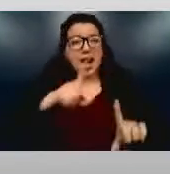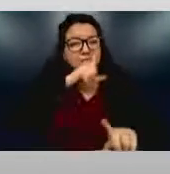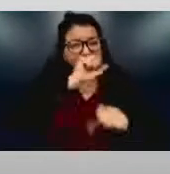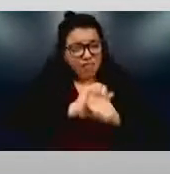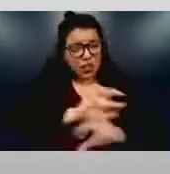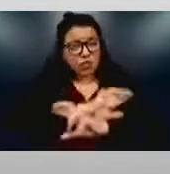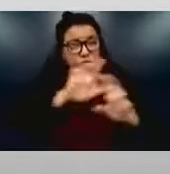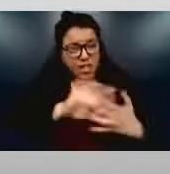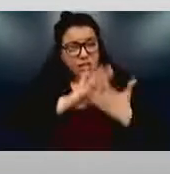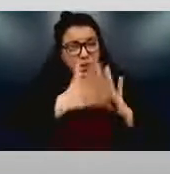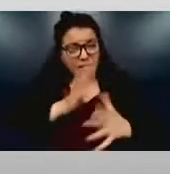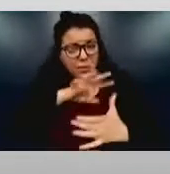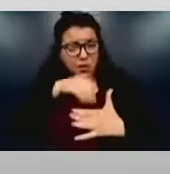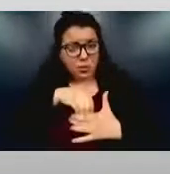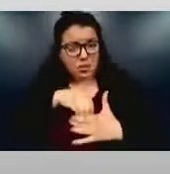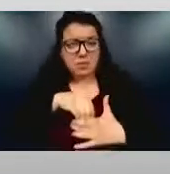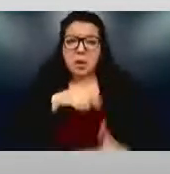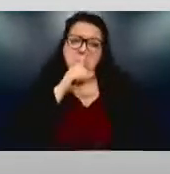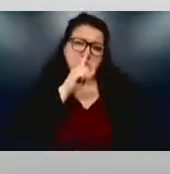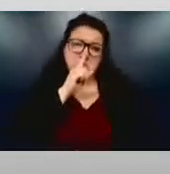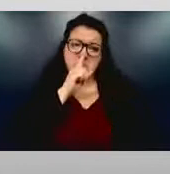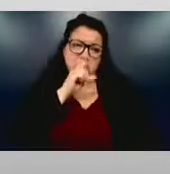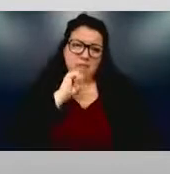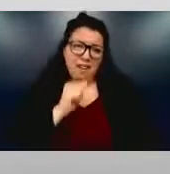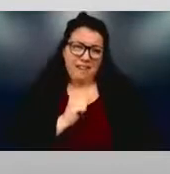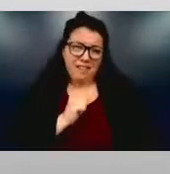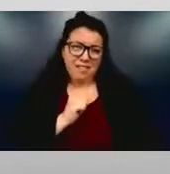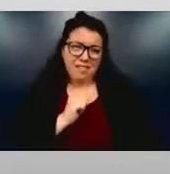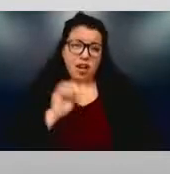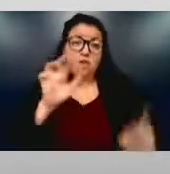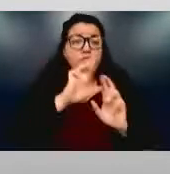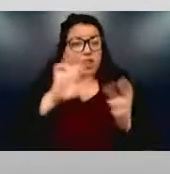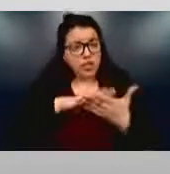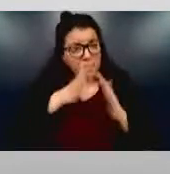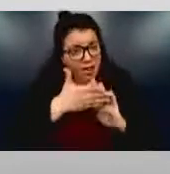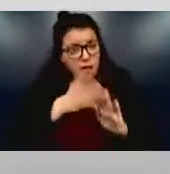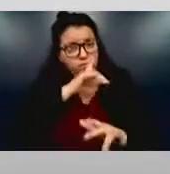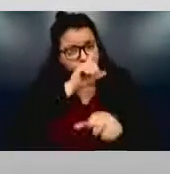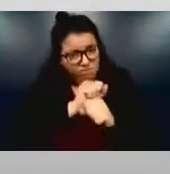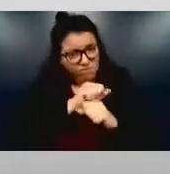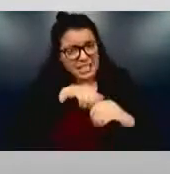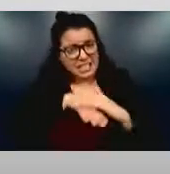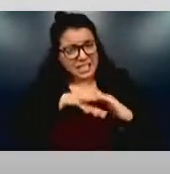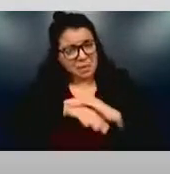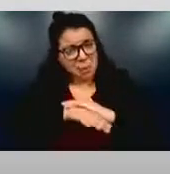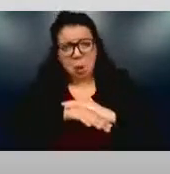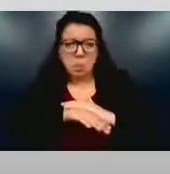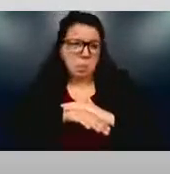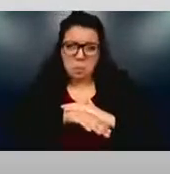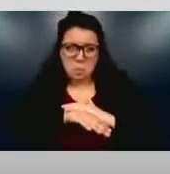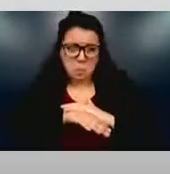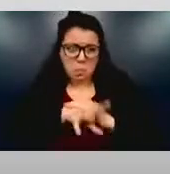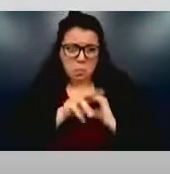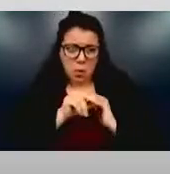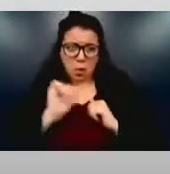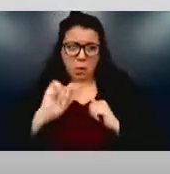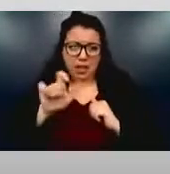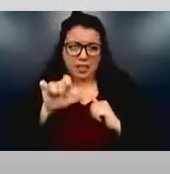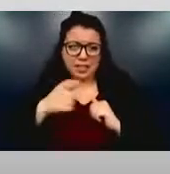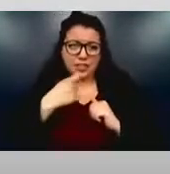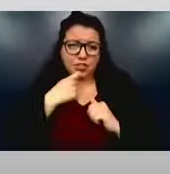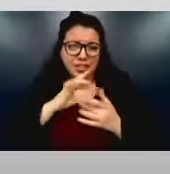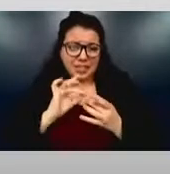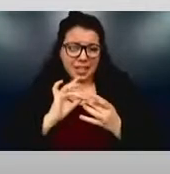They're not actually ready to make things accessible, as Alexis said. And so, as you were just saying, Gabi, is that you need to